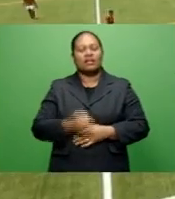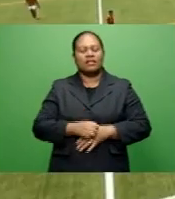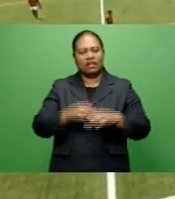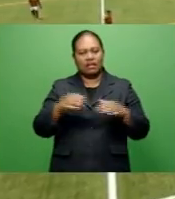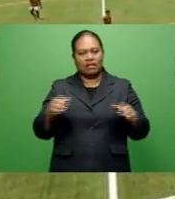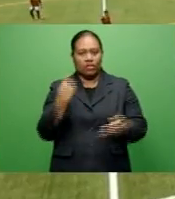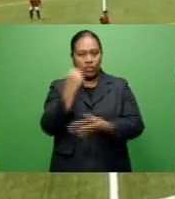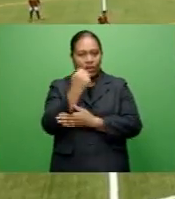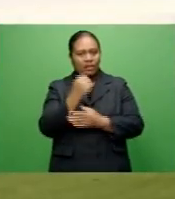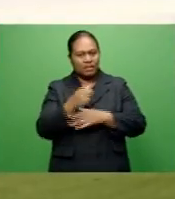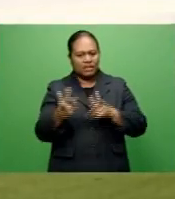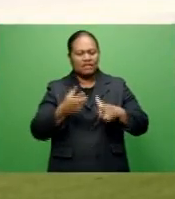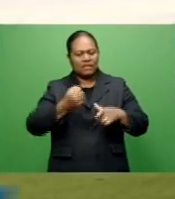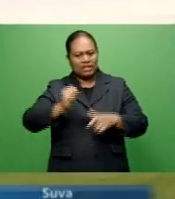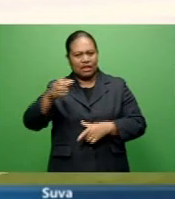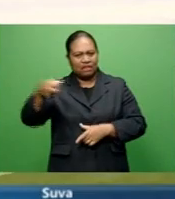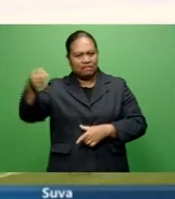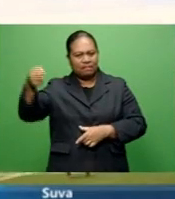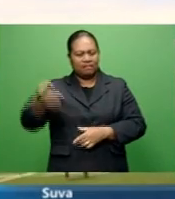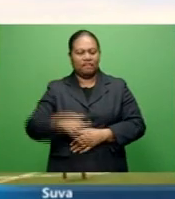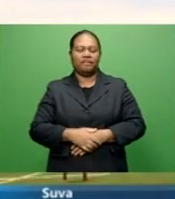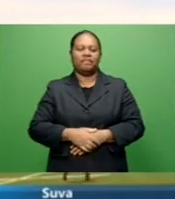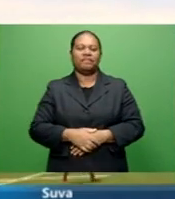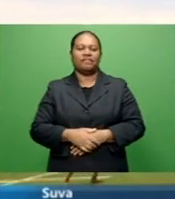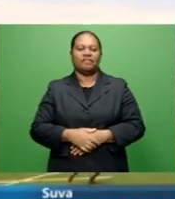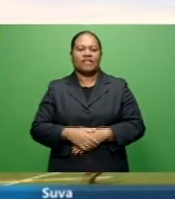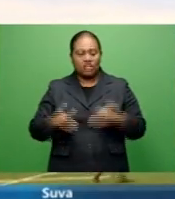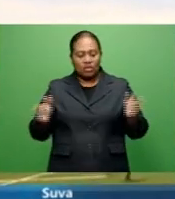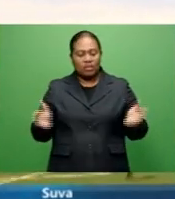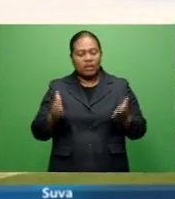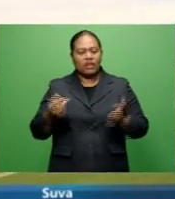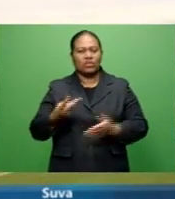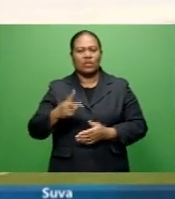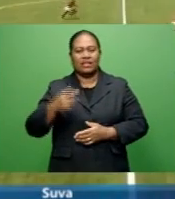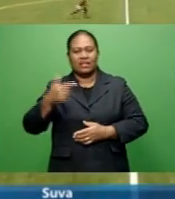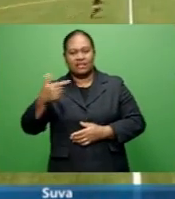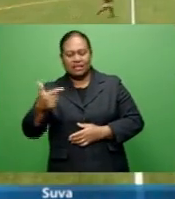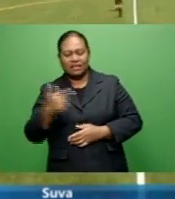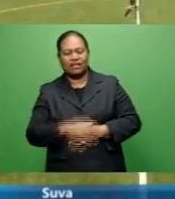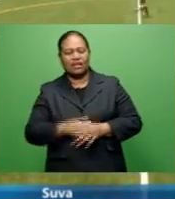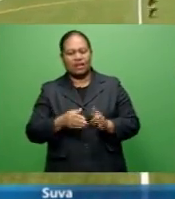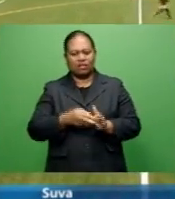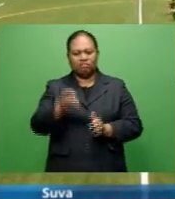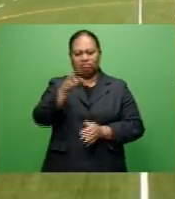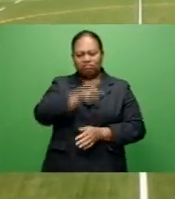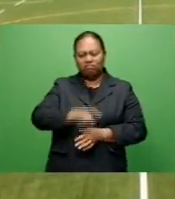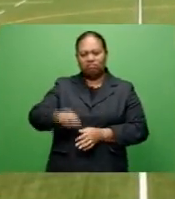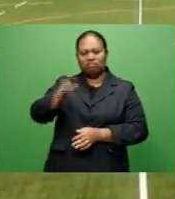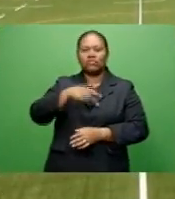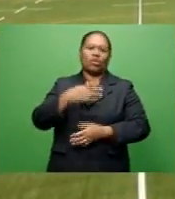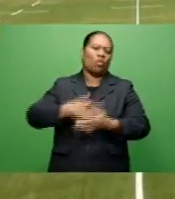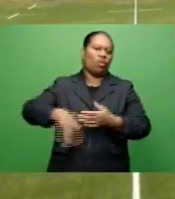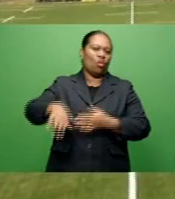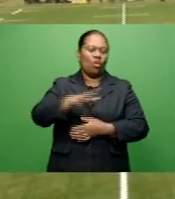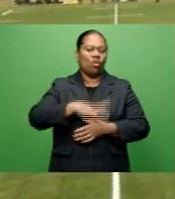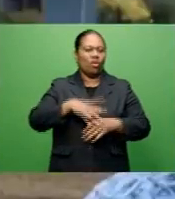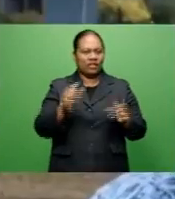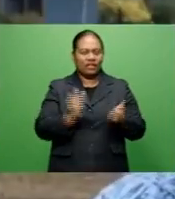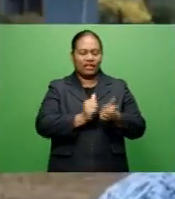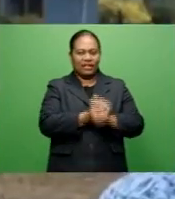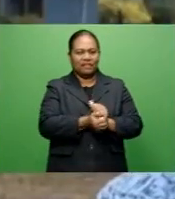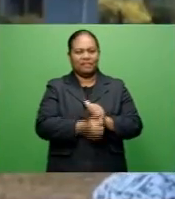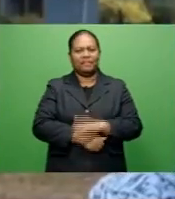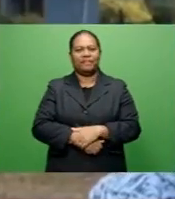To the final quarter. Players in the 27-member squad are rotated in each tournament. This is all part of